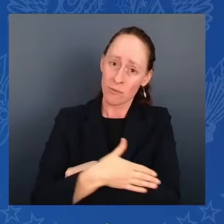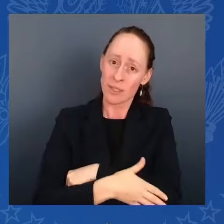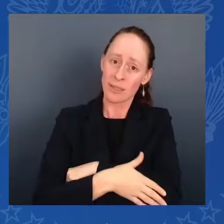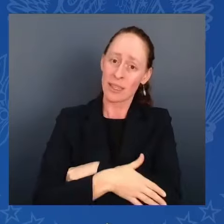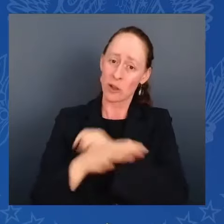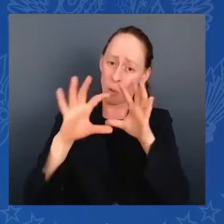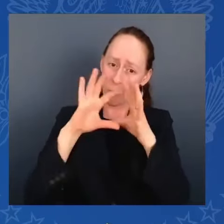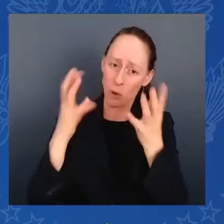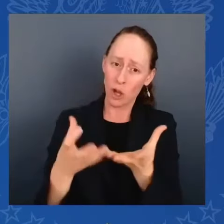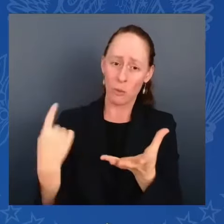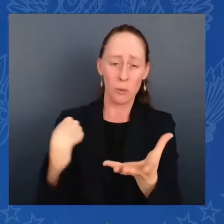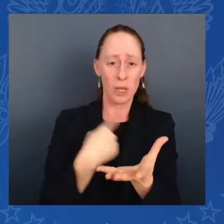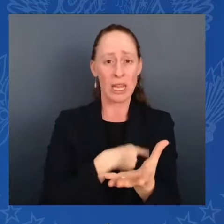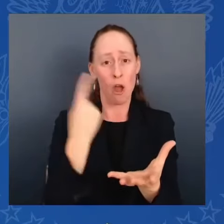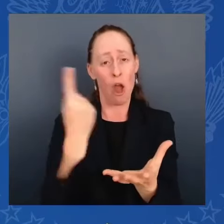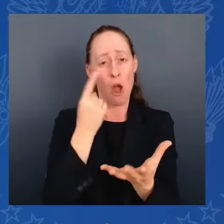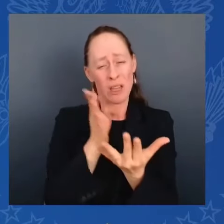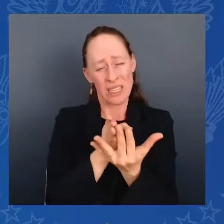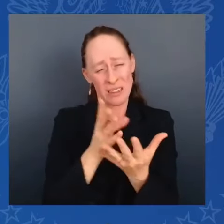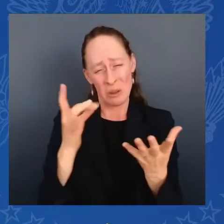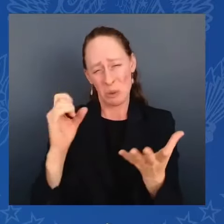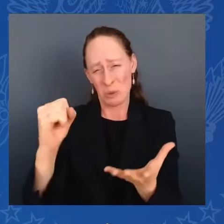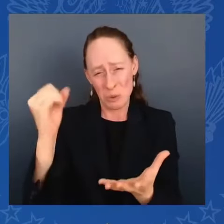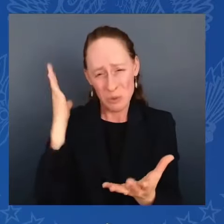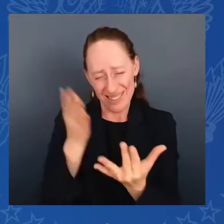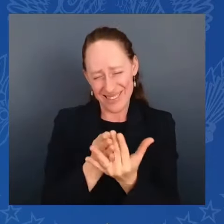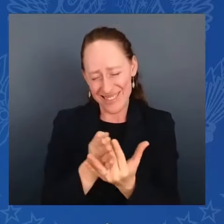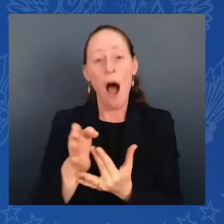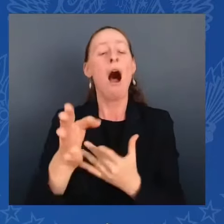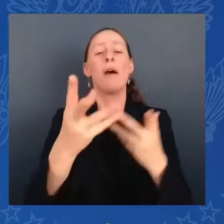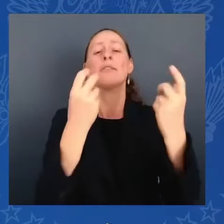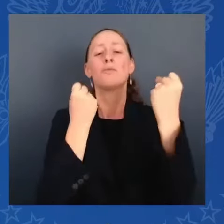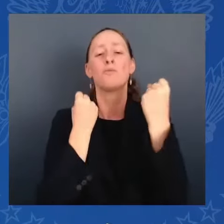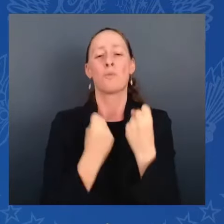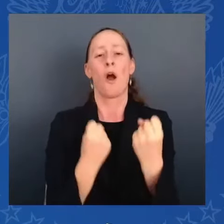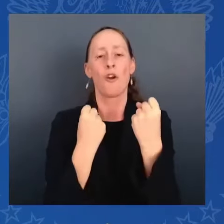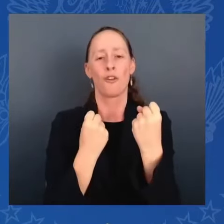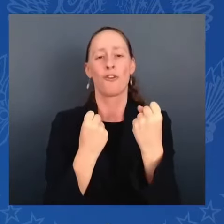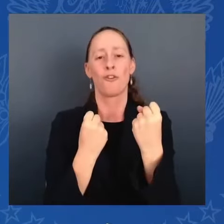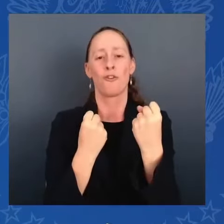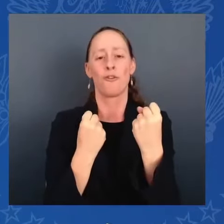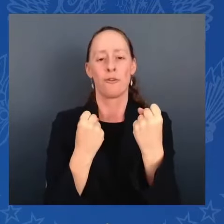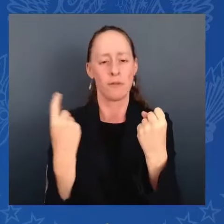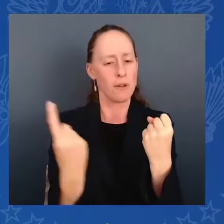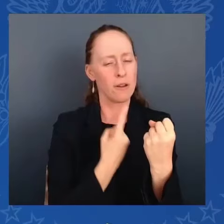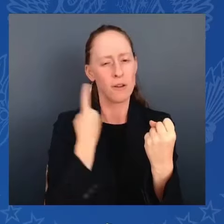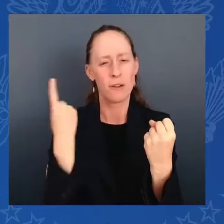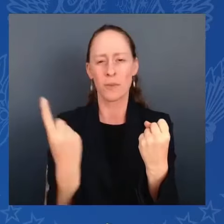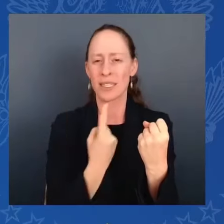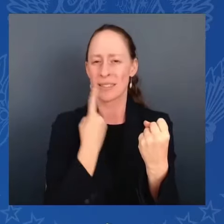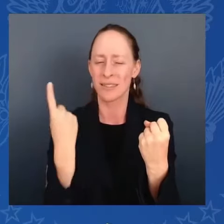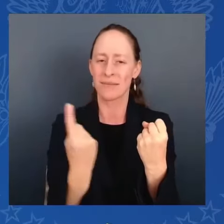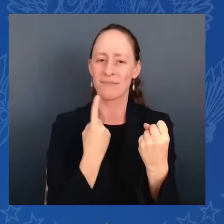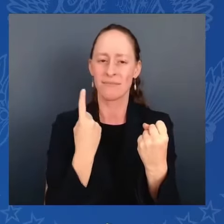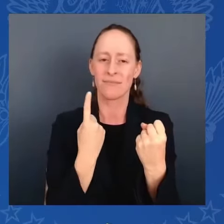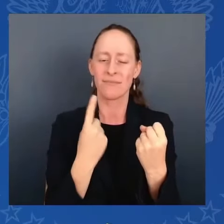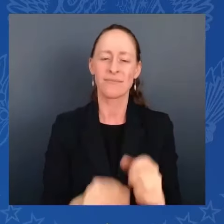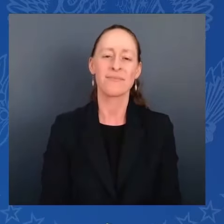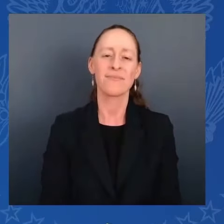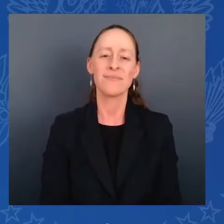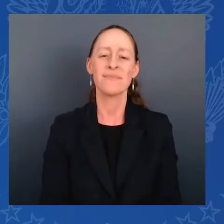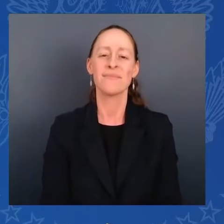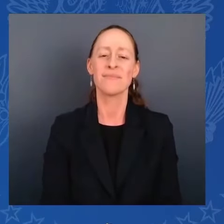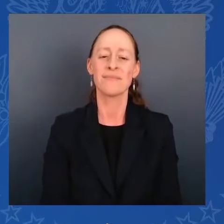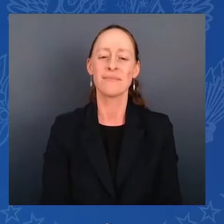than we went into the crisis, every single time. And, by the way, I've been all over the world with you. I've been